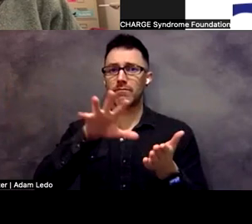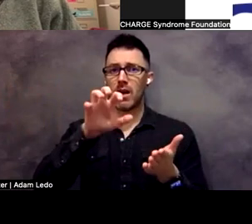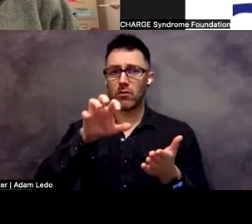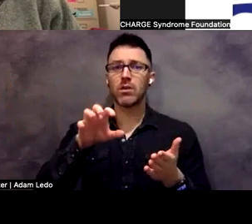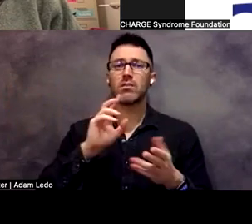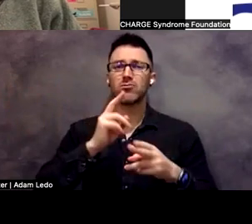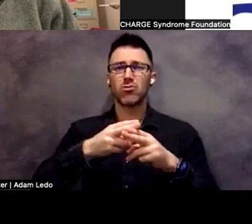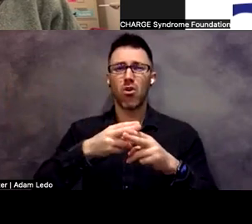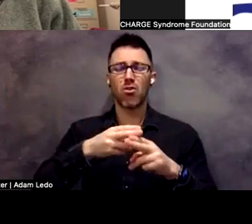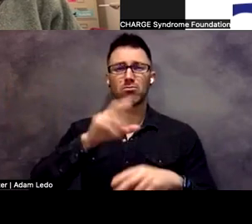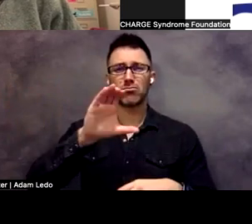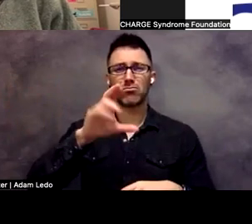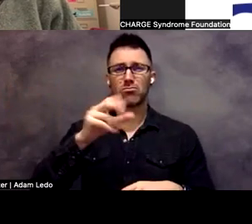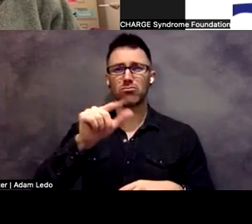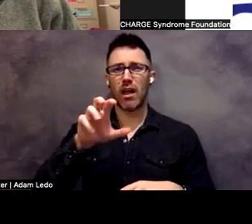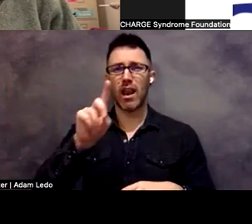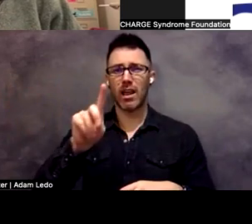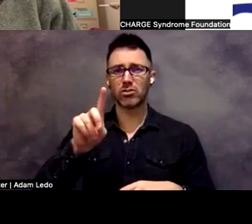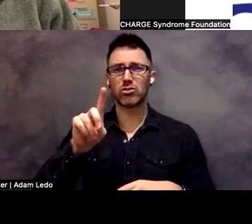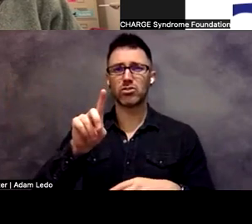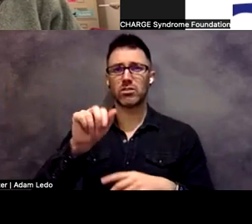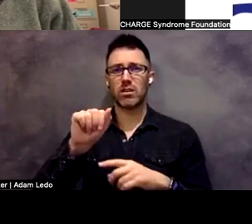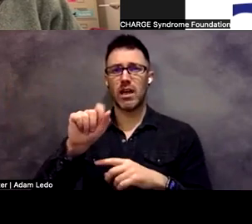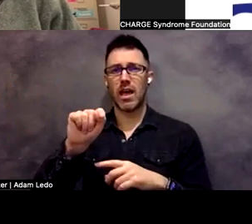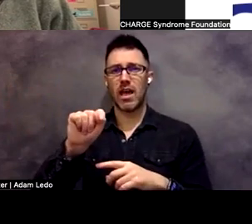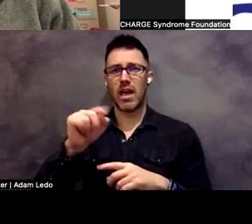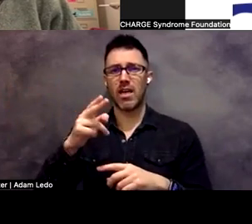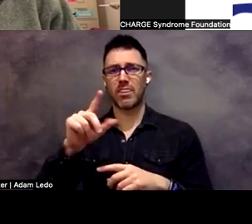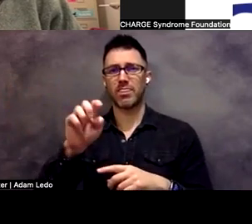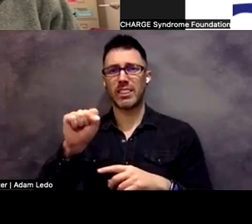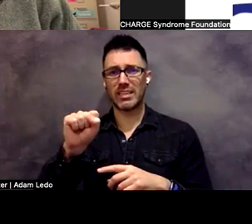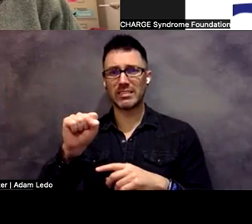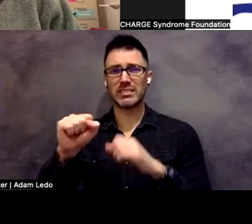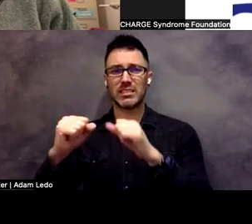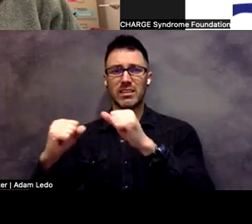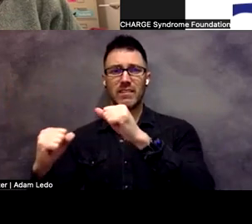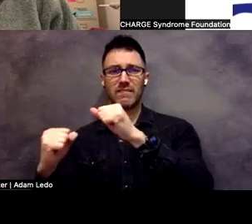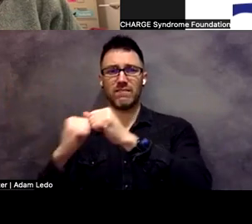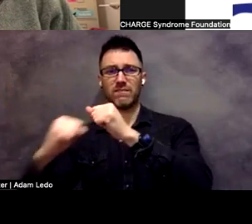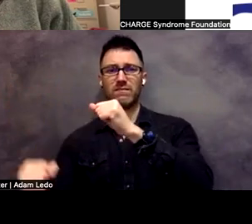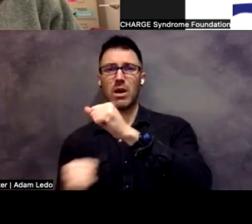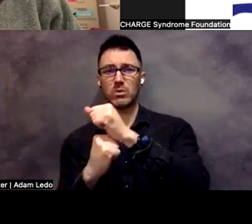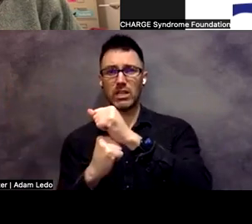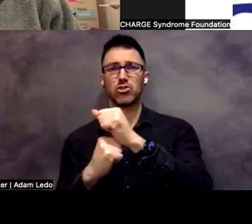Athletes Foundation. Awesome. Very cool. And then I just am finding one more.